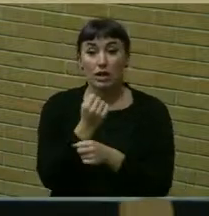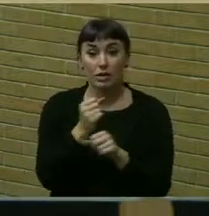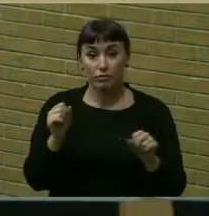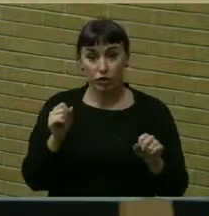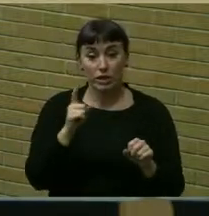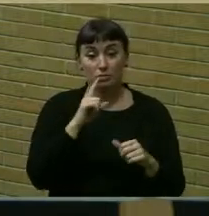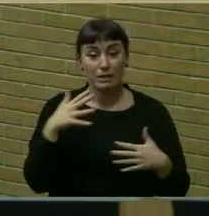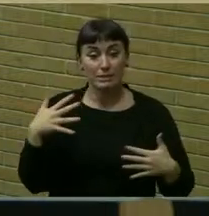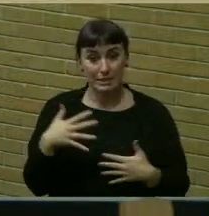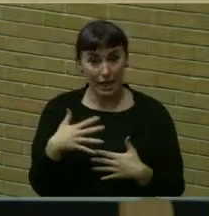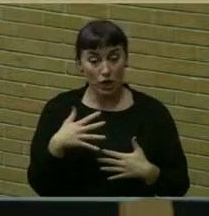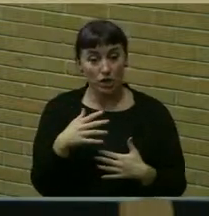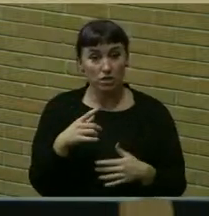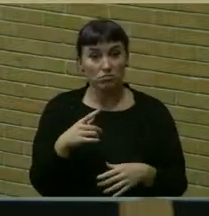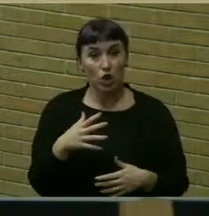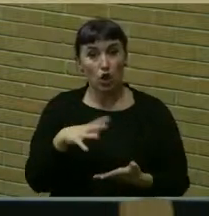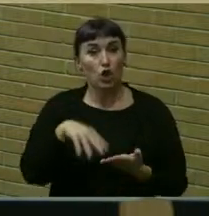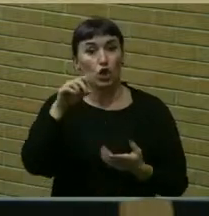Learn to deal with it.